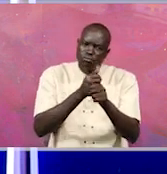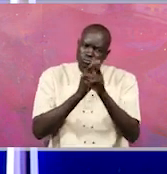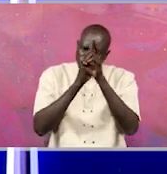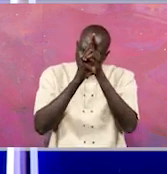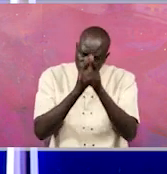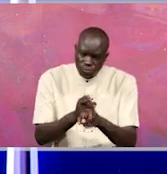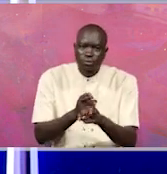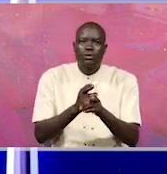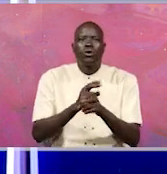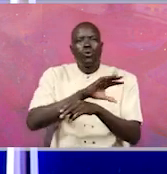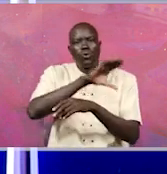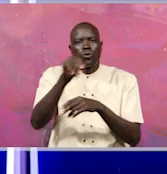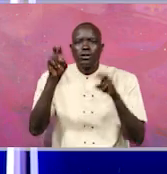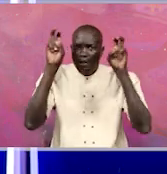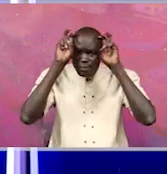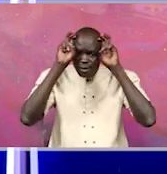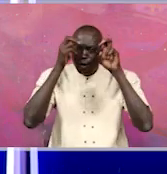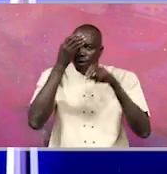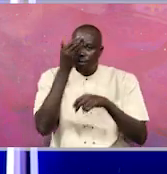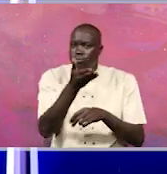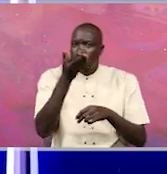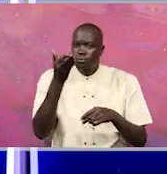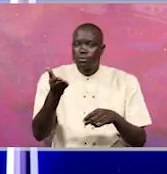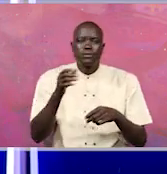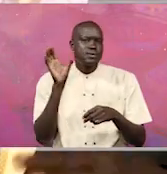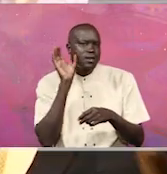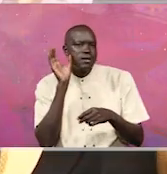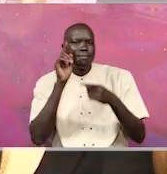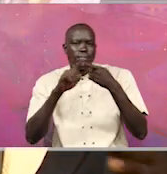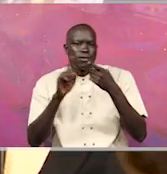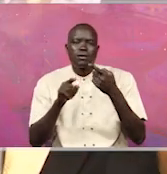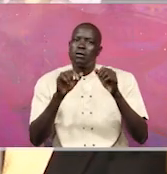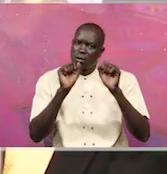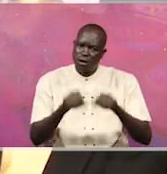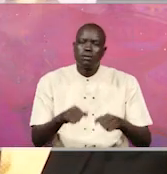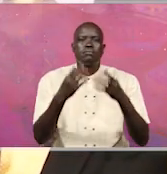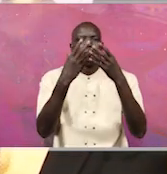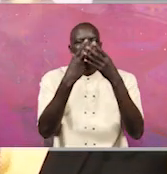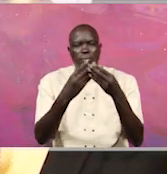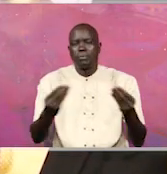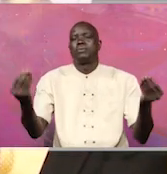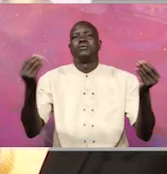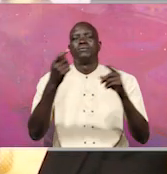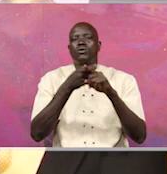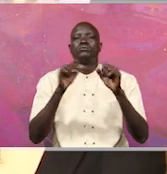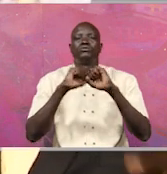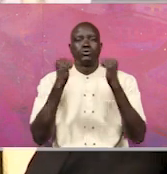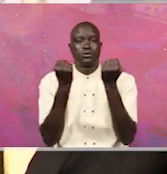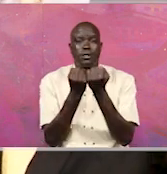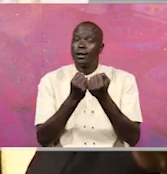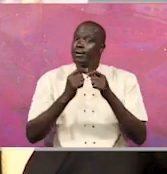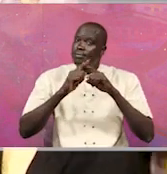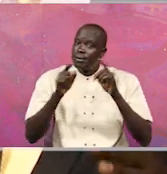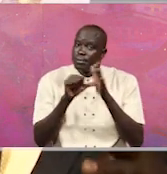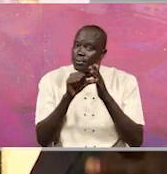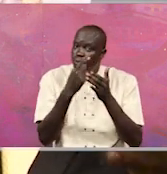certain evils that we are hearing about would find their way out of our society. But because